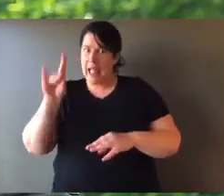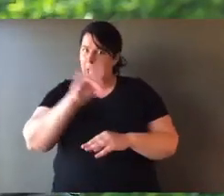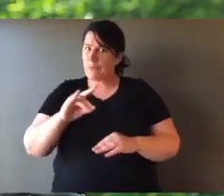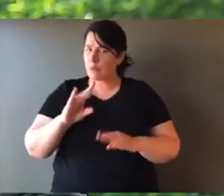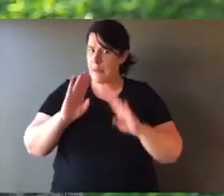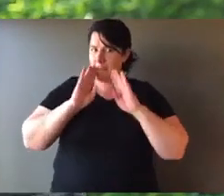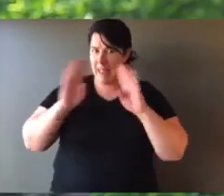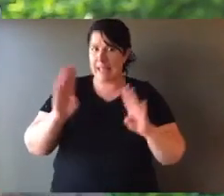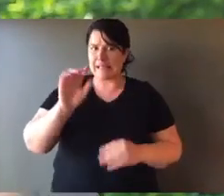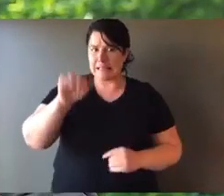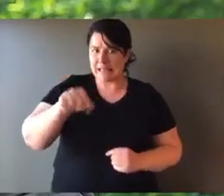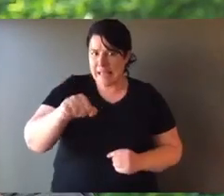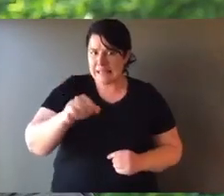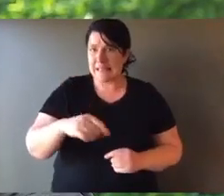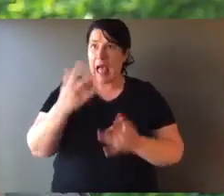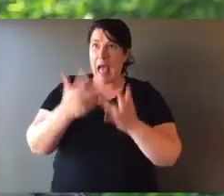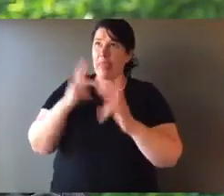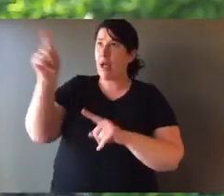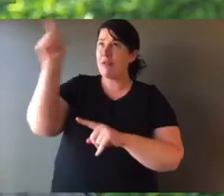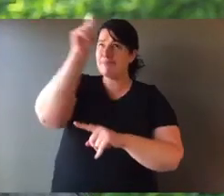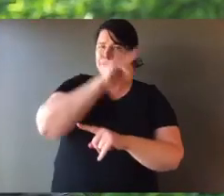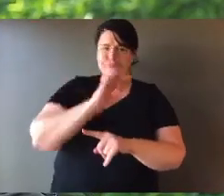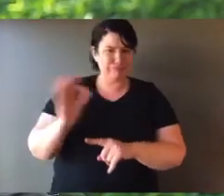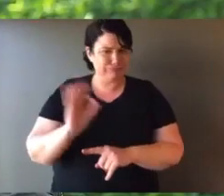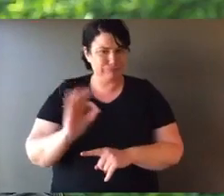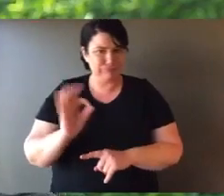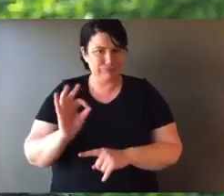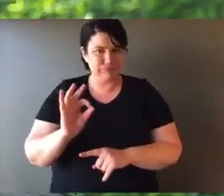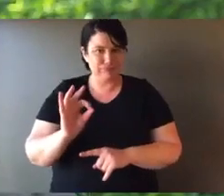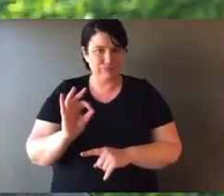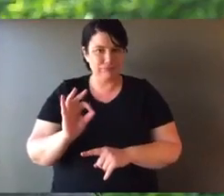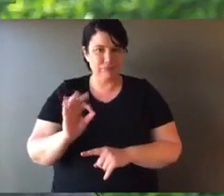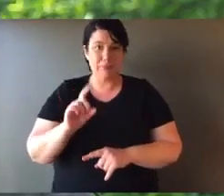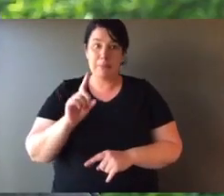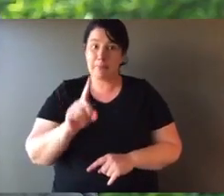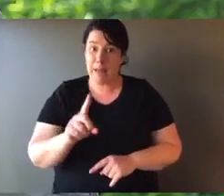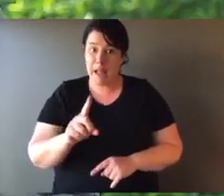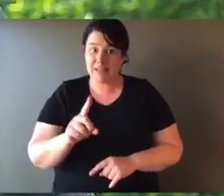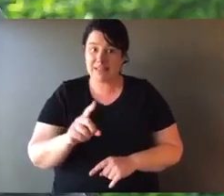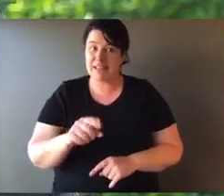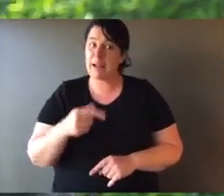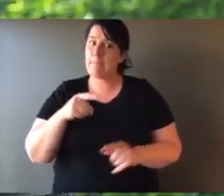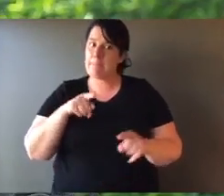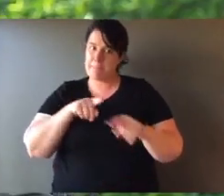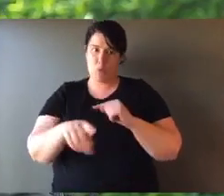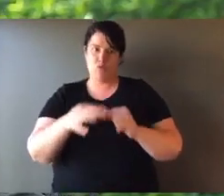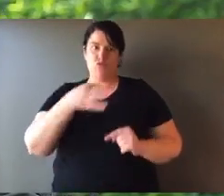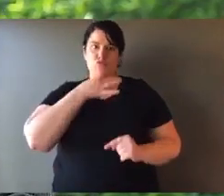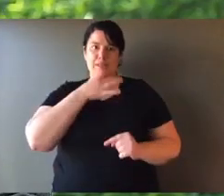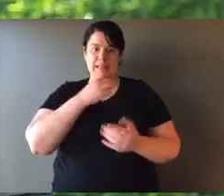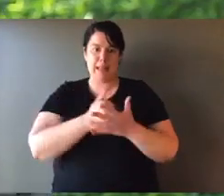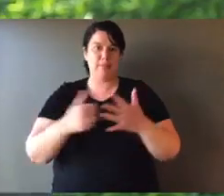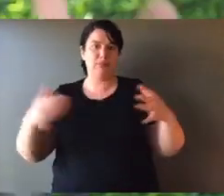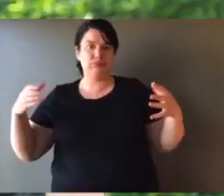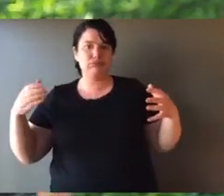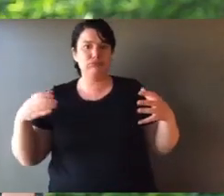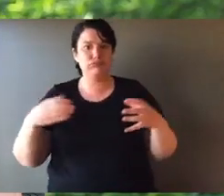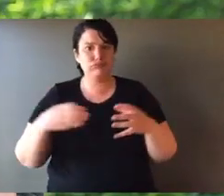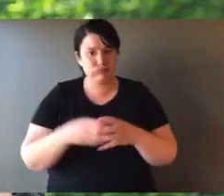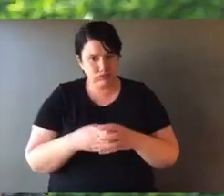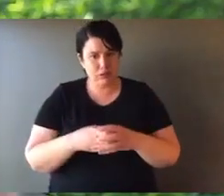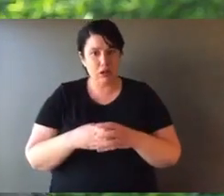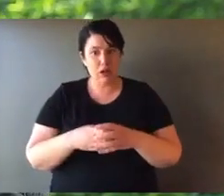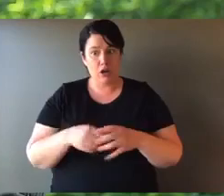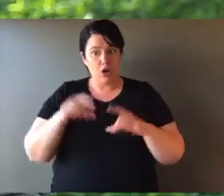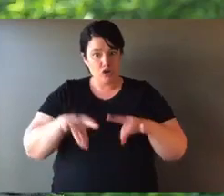animals incredibly unique, found nowhere else on earth, but they're amongst the world's most at risk.